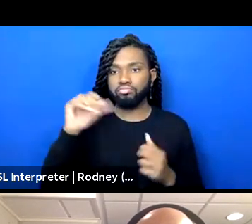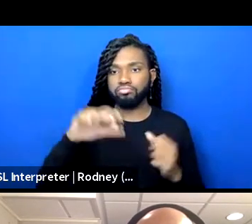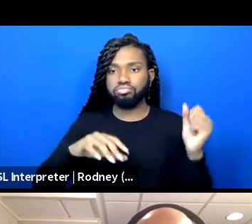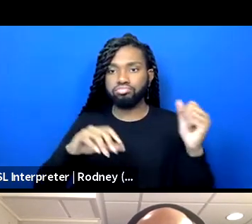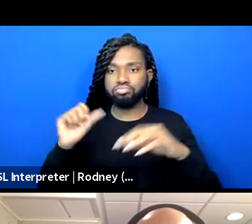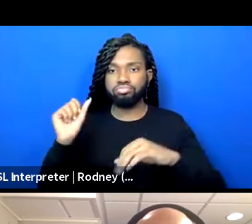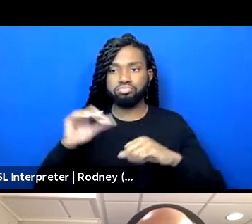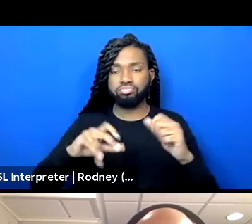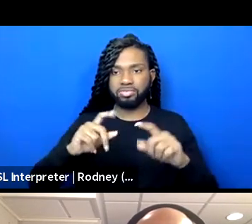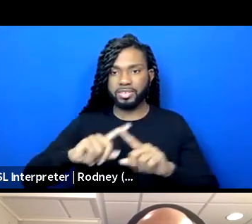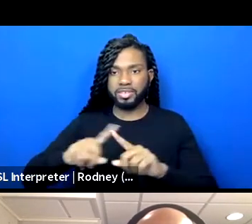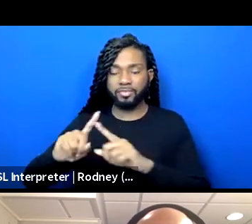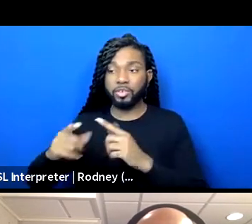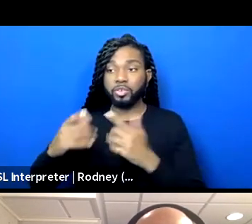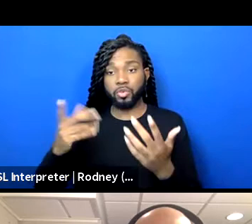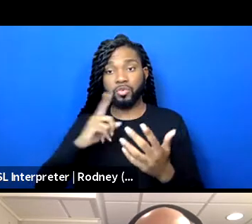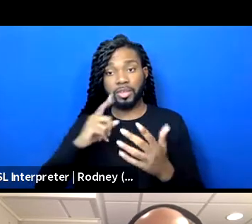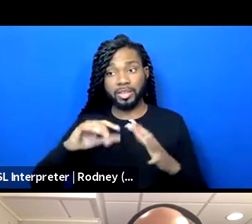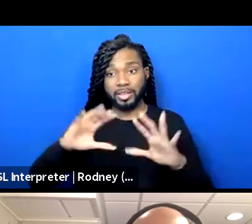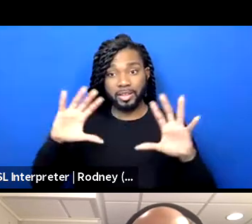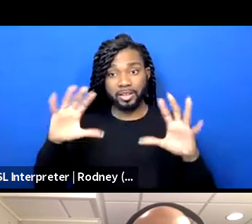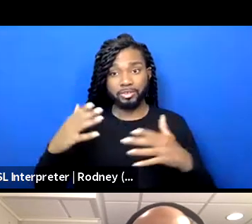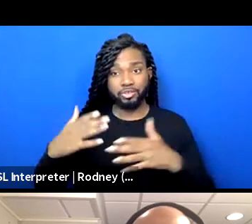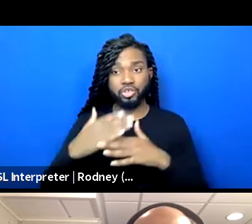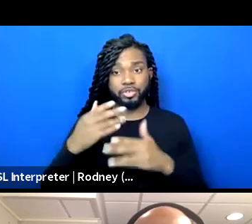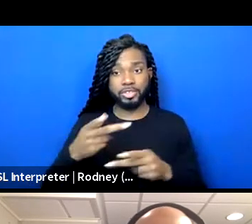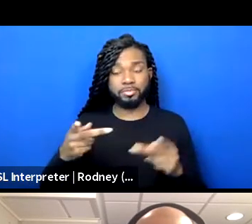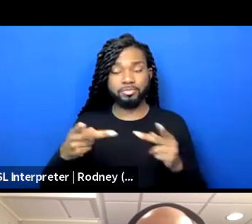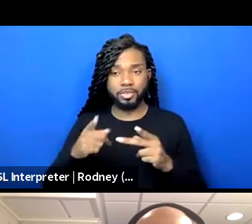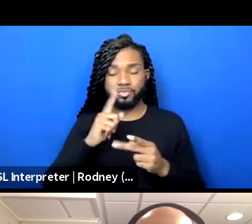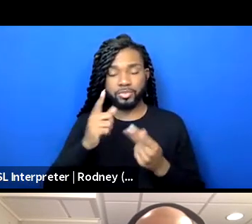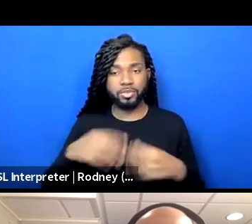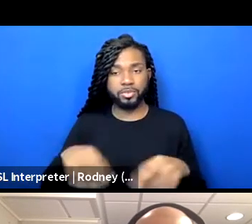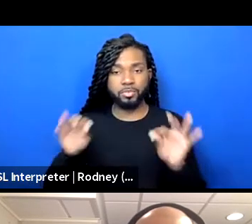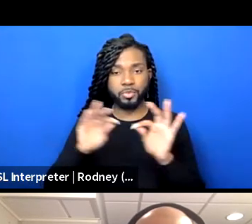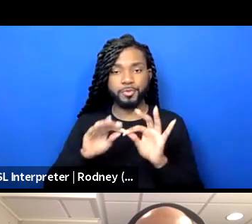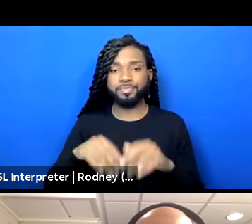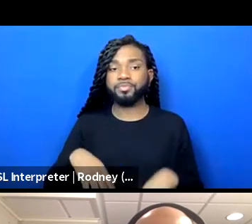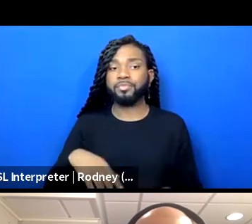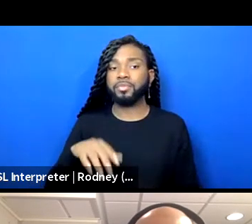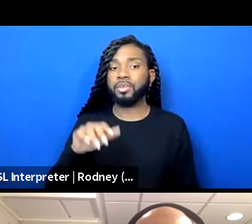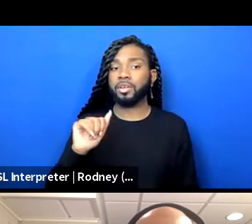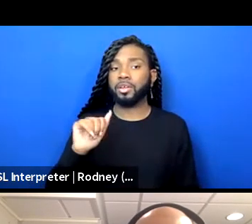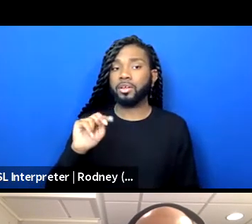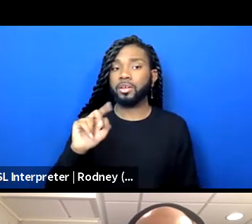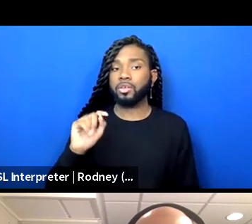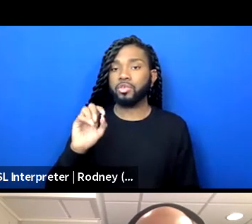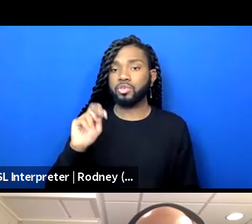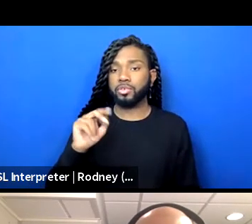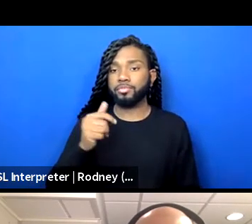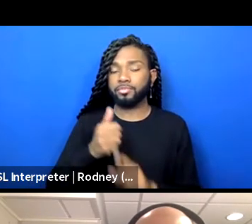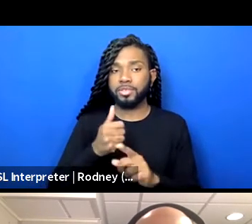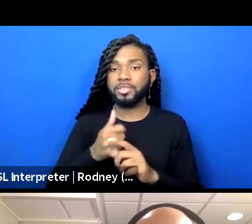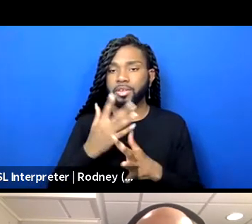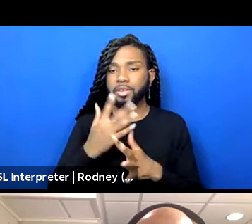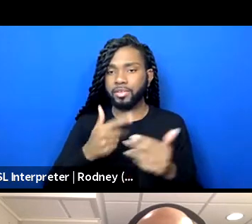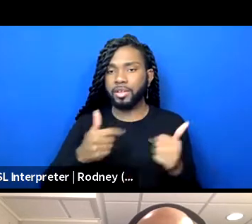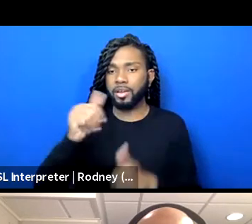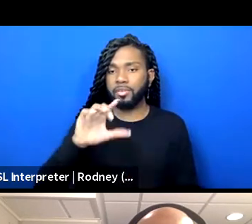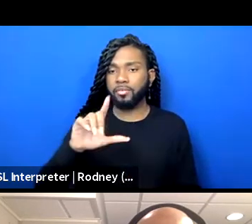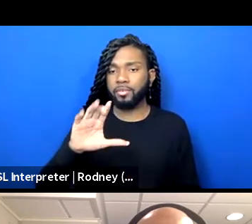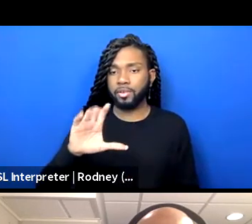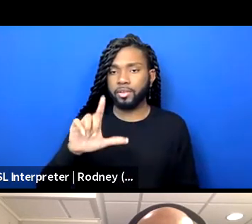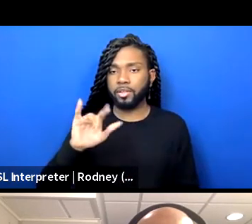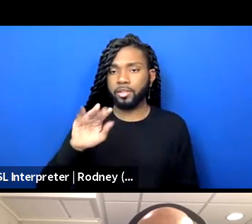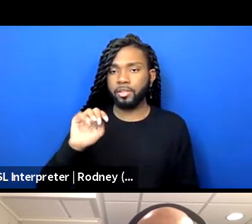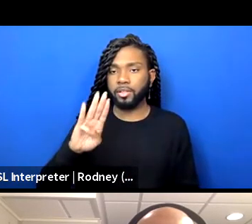space, um, and vision is important. Anton, we're going to have Anton, um, who is the head of Climb Theater here in the